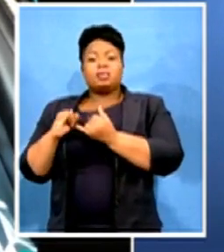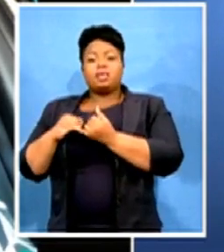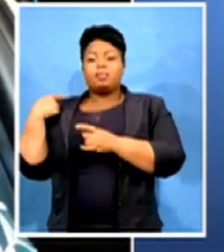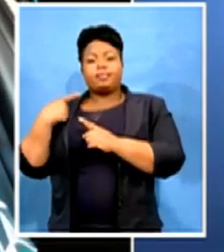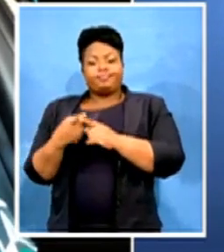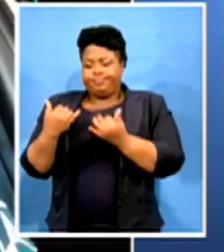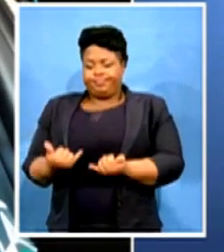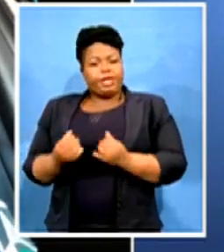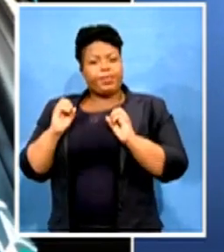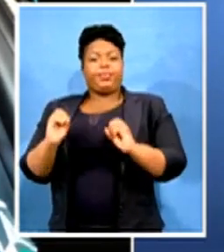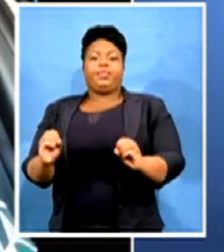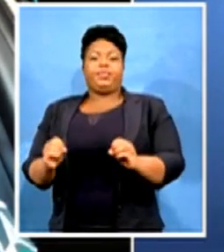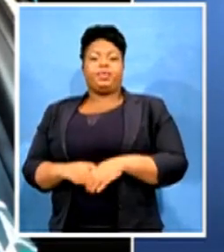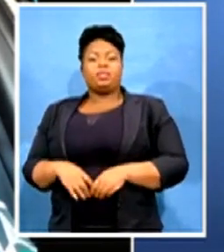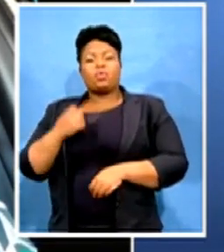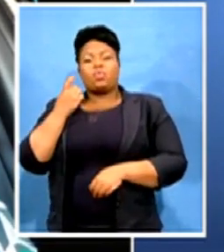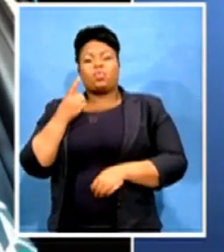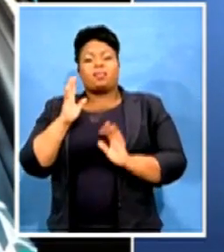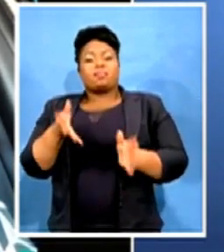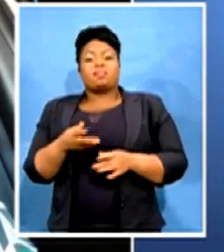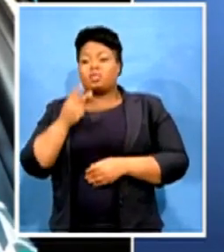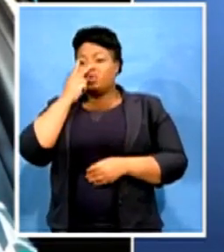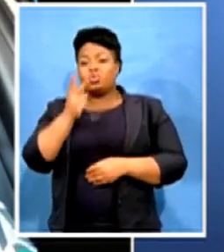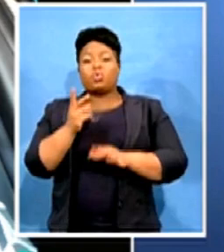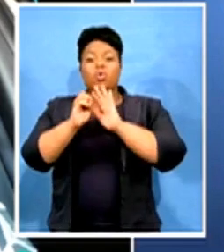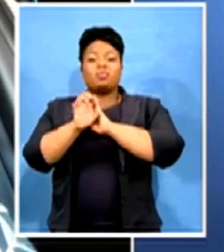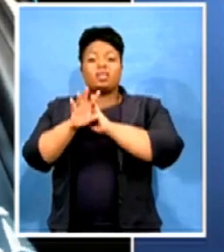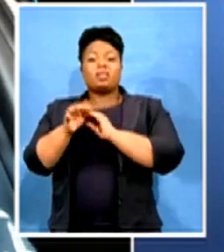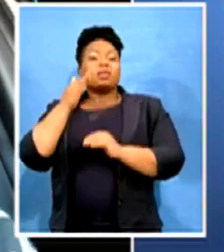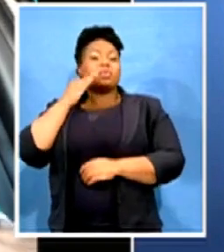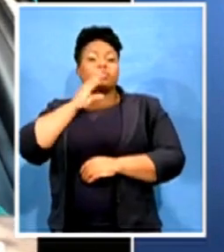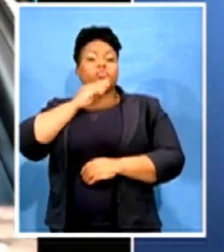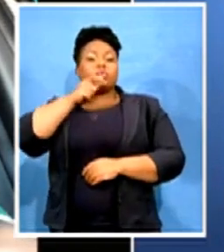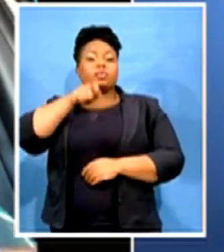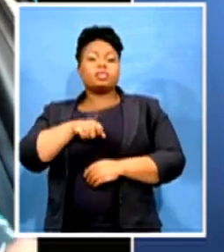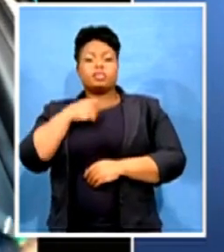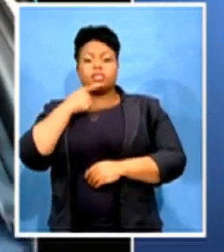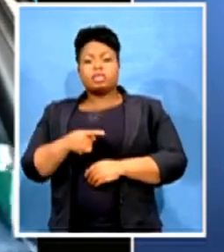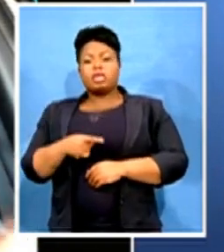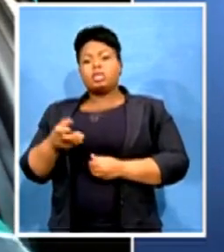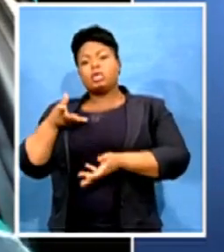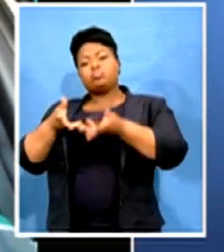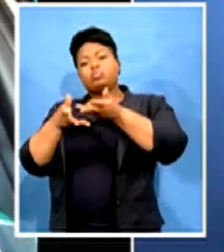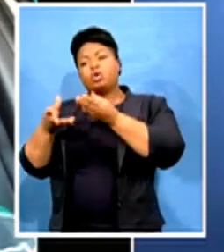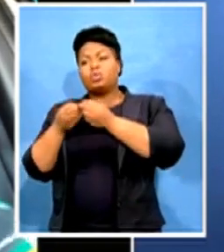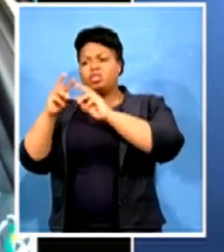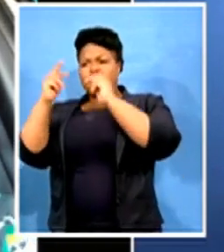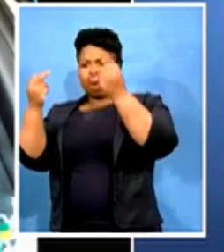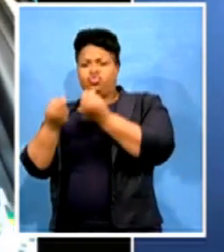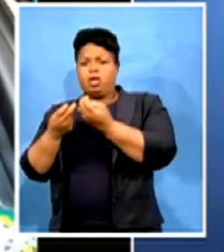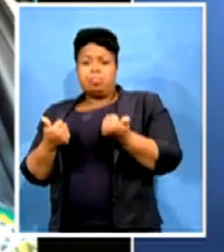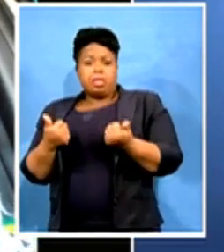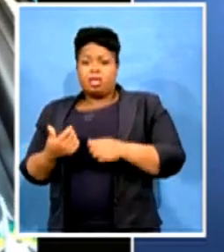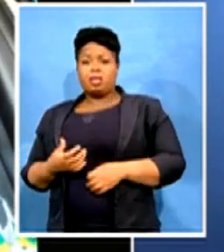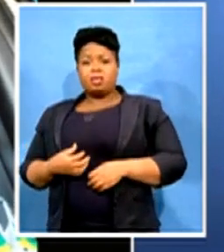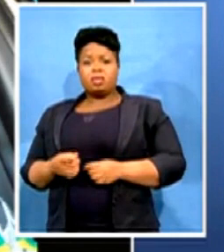on media is when the spokesperson was saying they engaged with the national. And we have powers. We are not suspended. We are